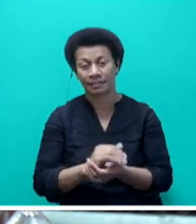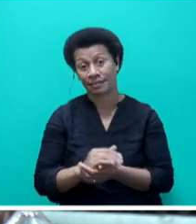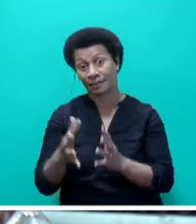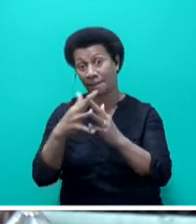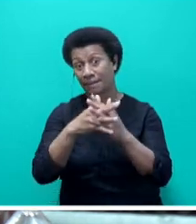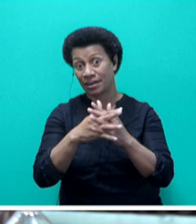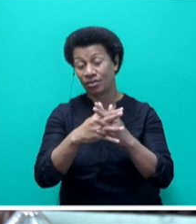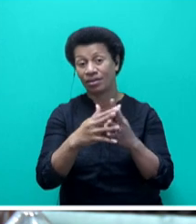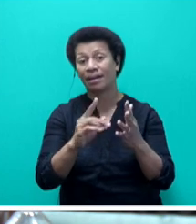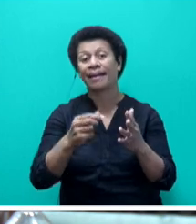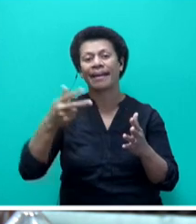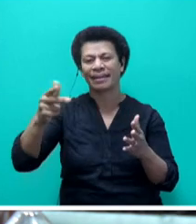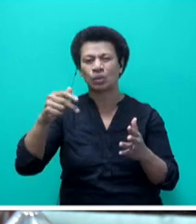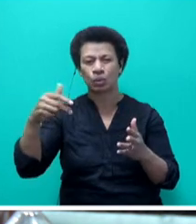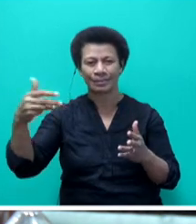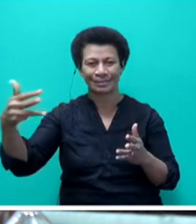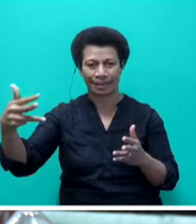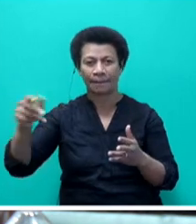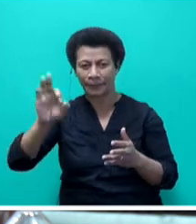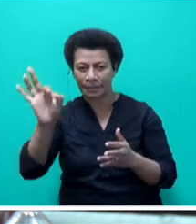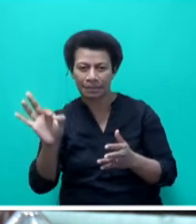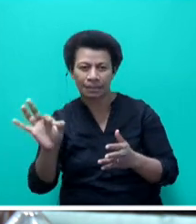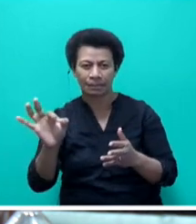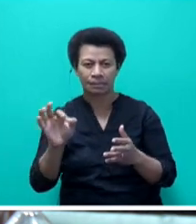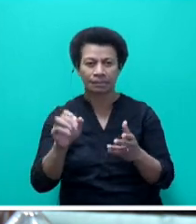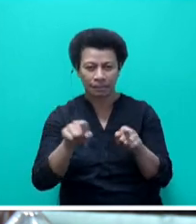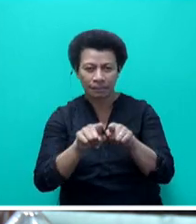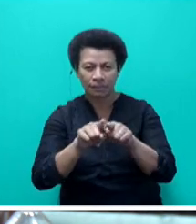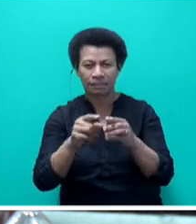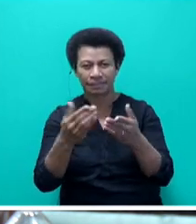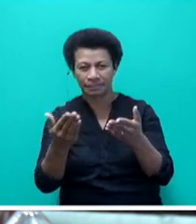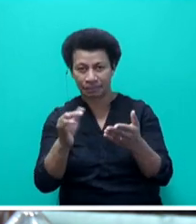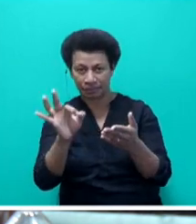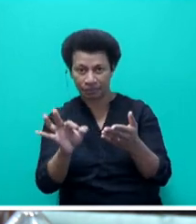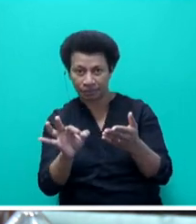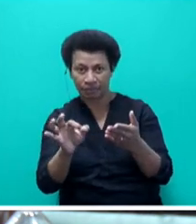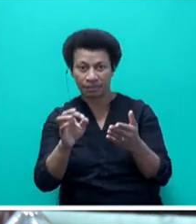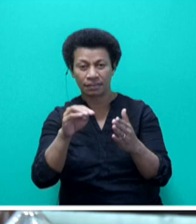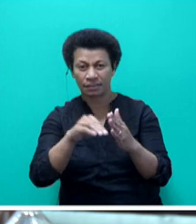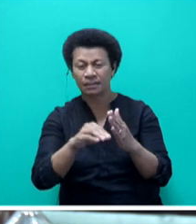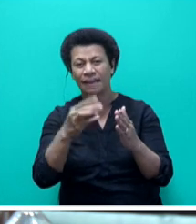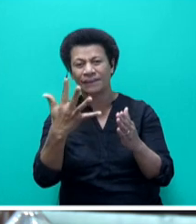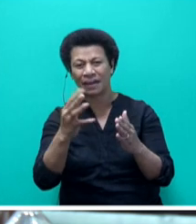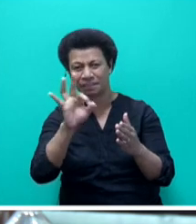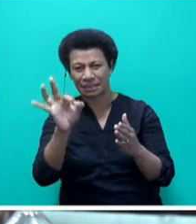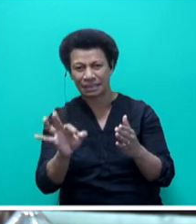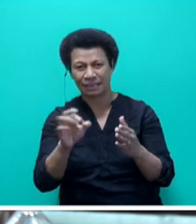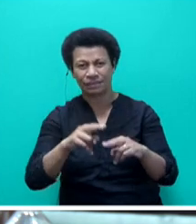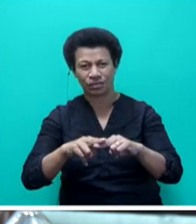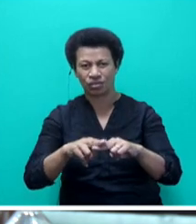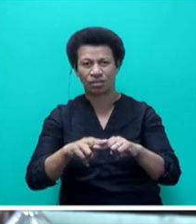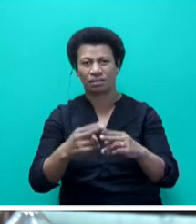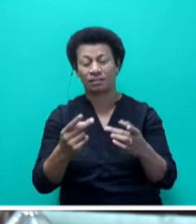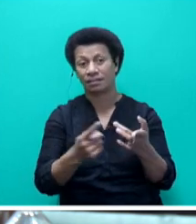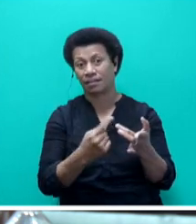is about 8 to 9 percent. The UK has similar rates of inflation. Fiji has now seen an inflation rate of about 5 percent. Various other